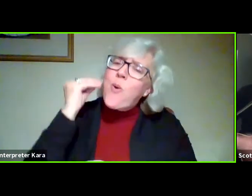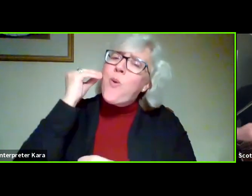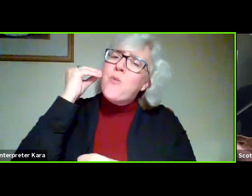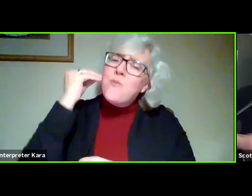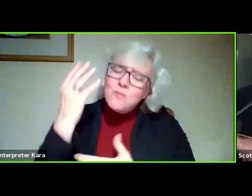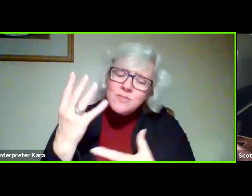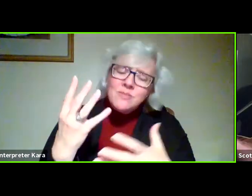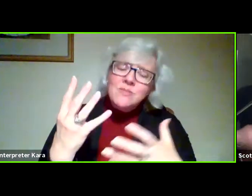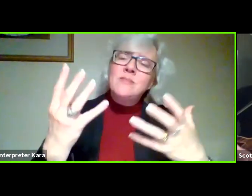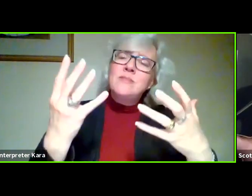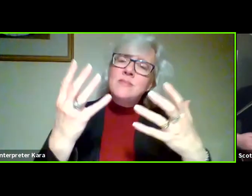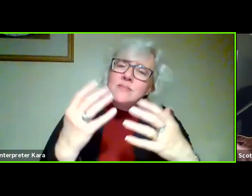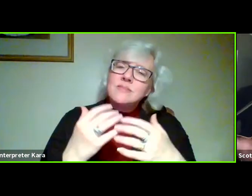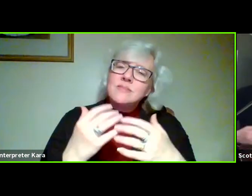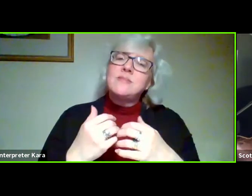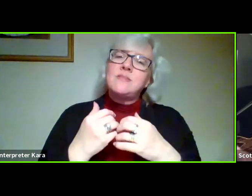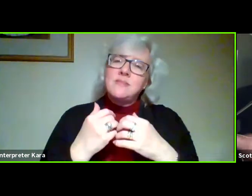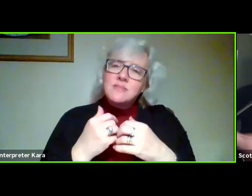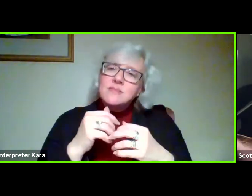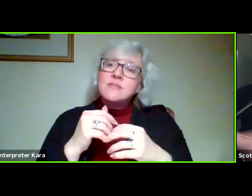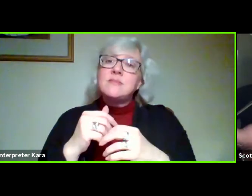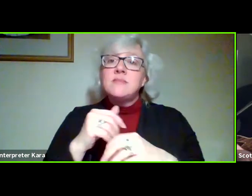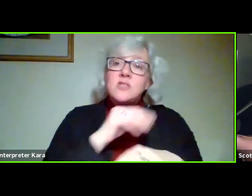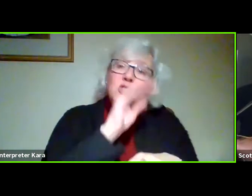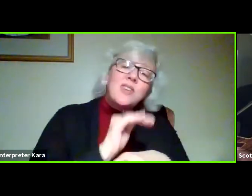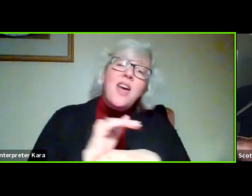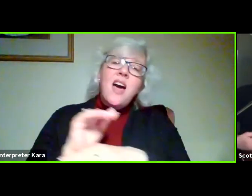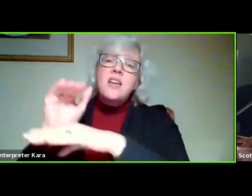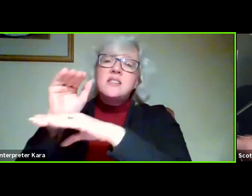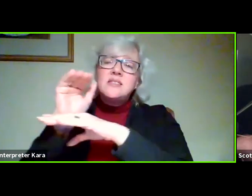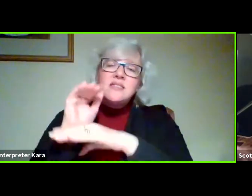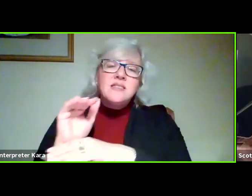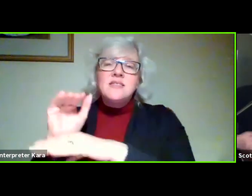home tonight?